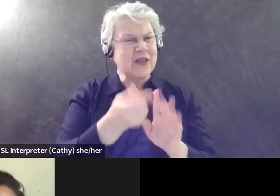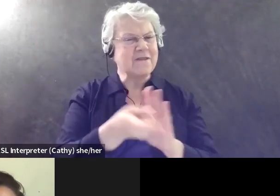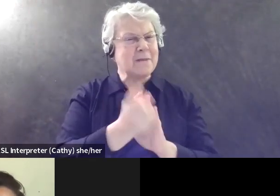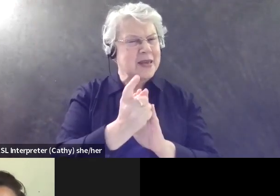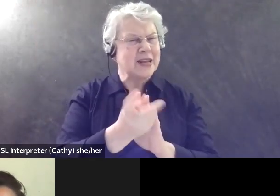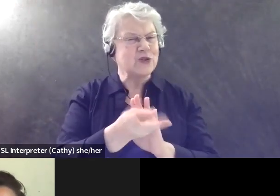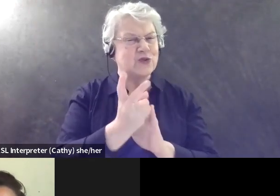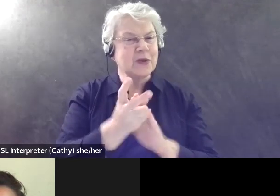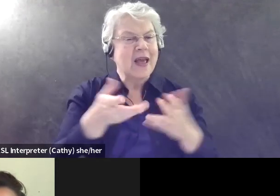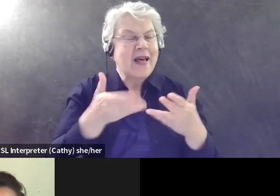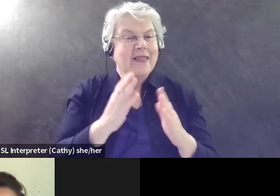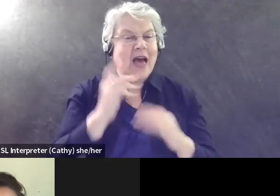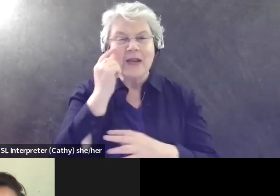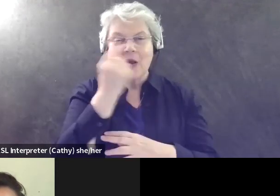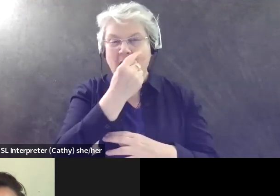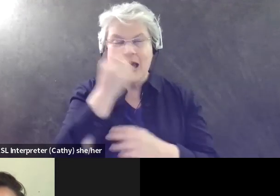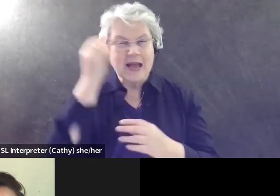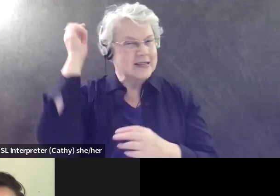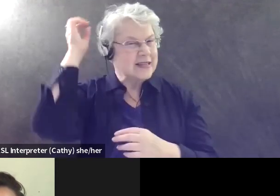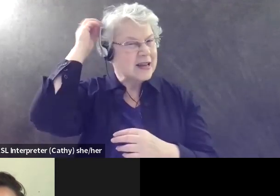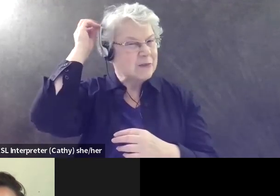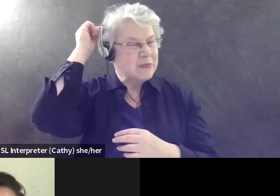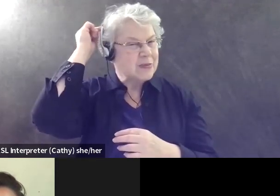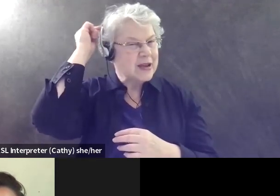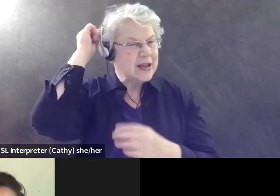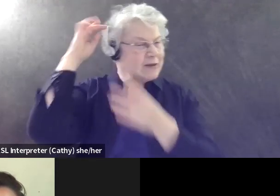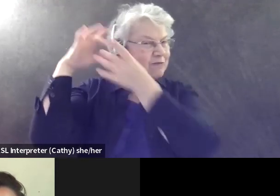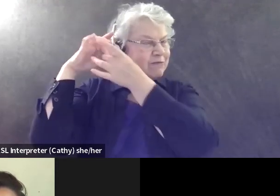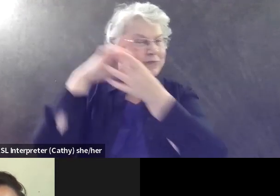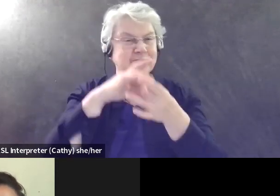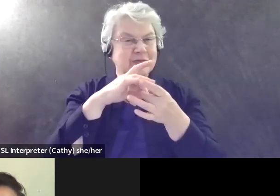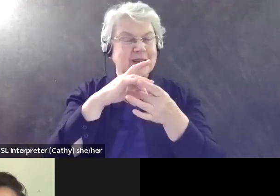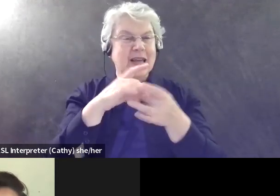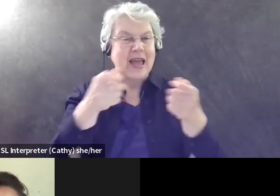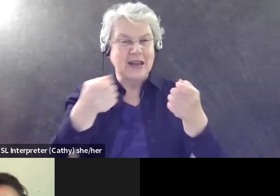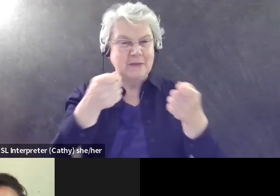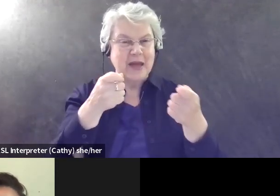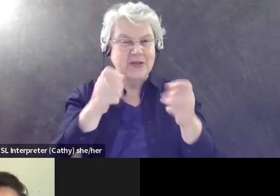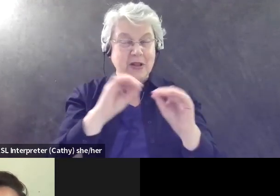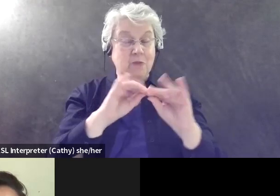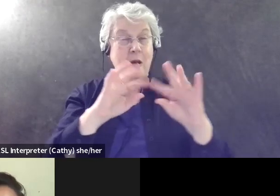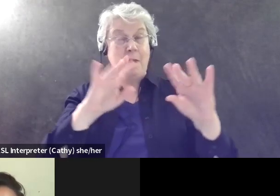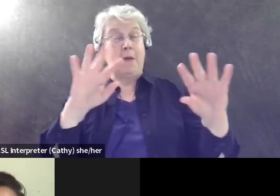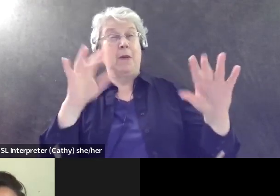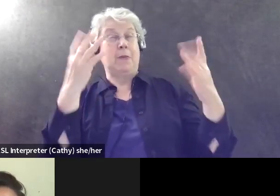of let your eyes and your brain get used to that. know their strategies that people can sometimes, um, find helpful.